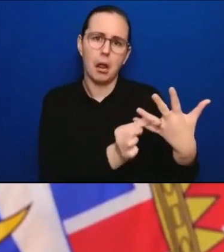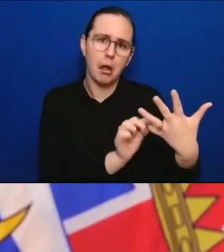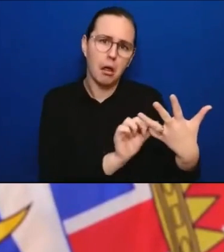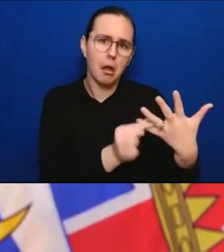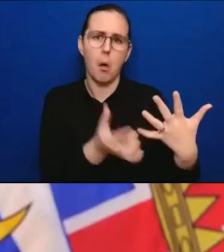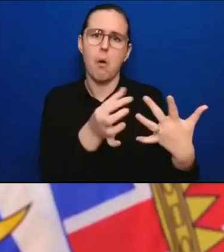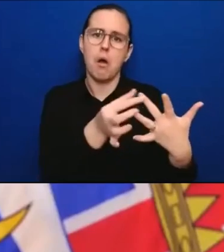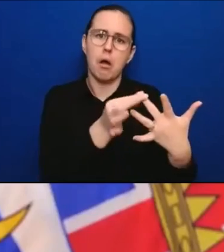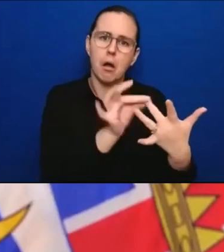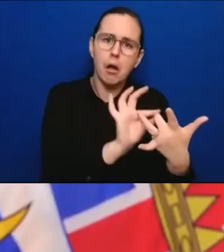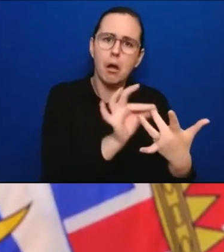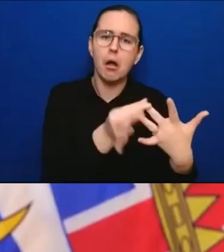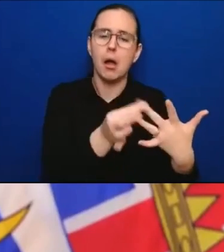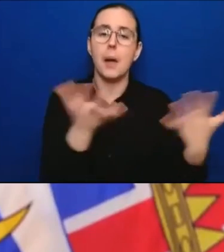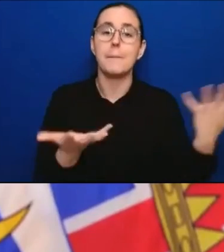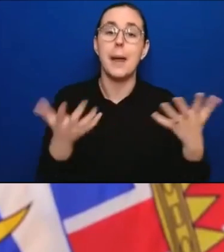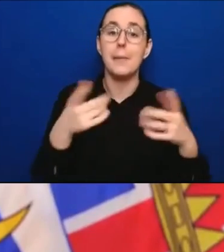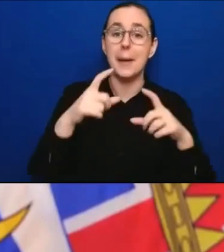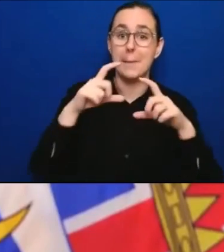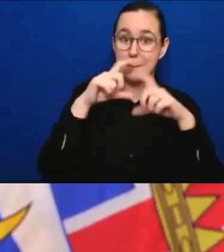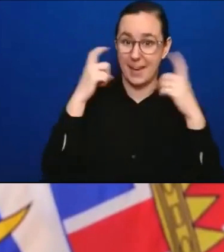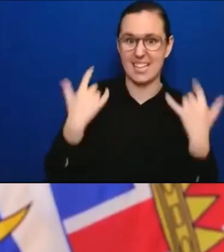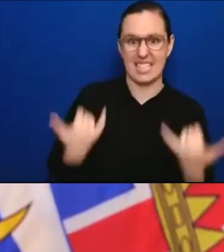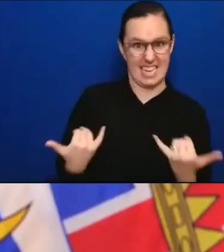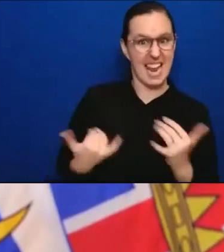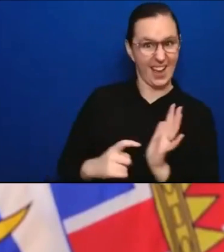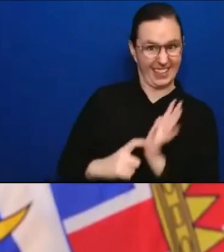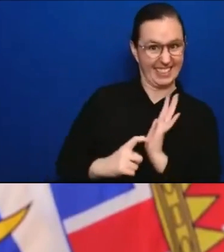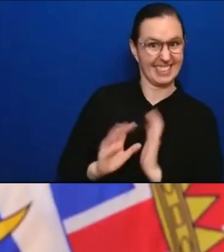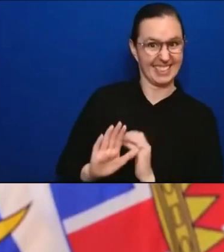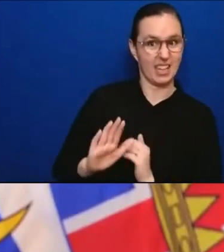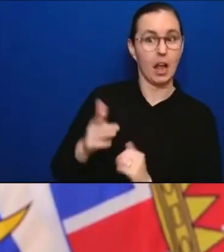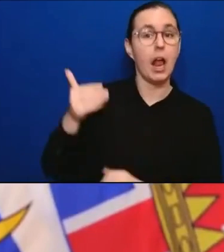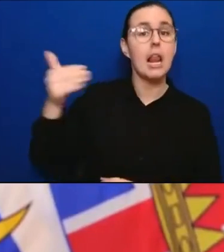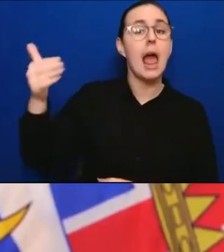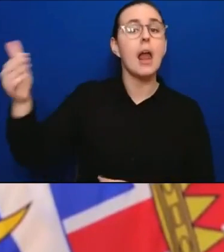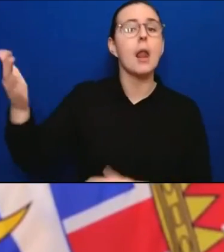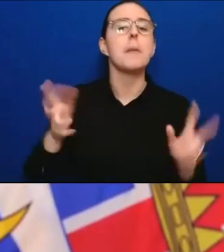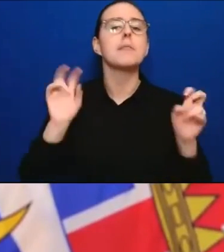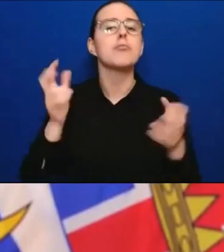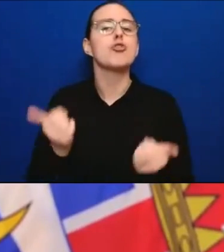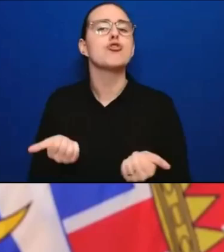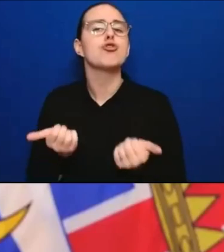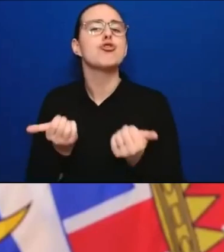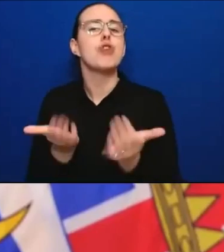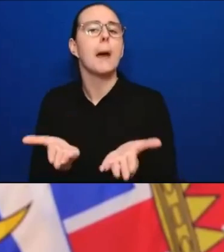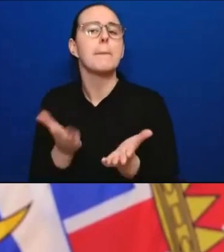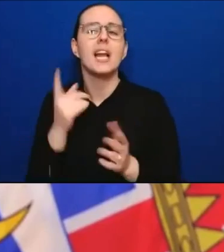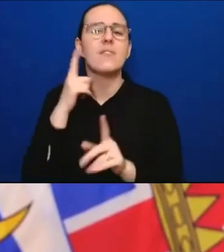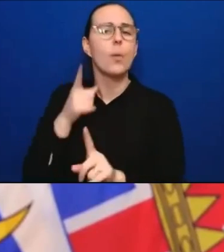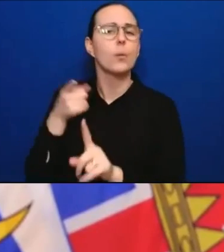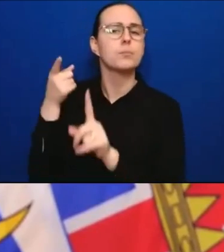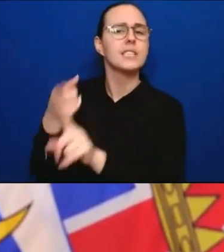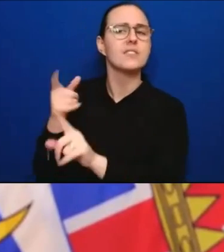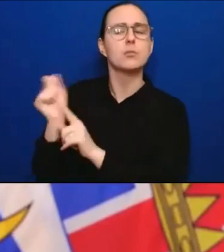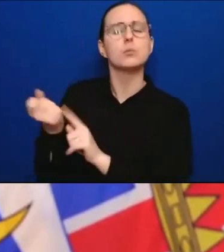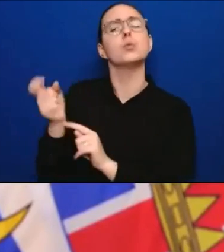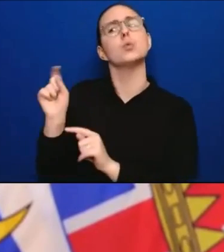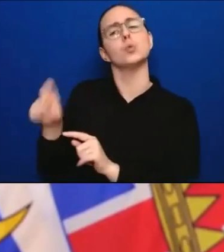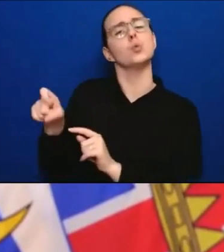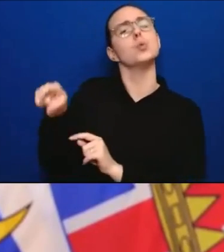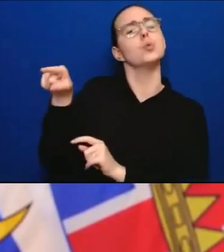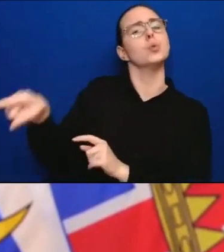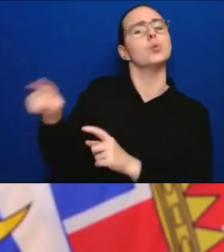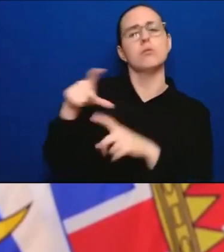when you're in certain settings in certain conditions versus having a mandate that requires it in public indoor spaces